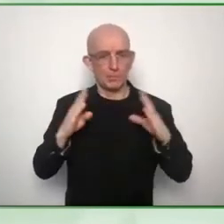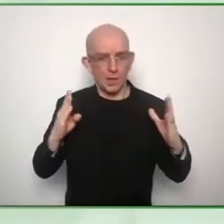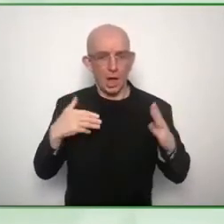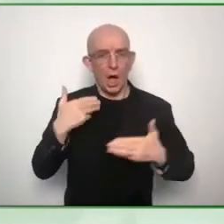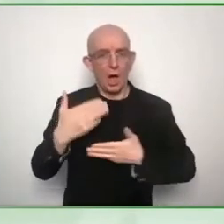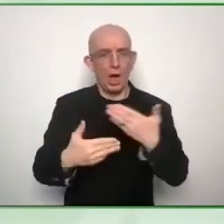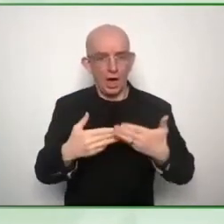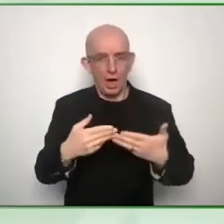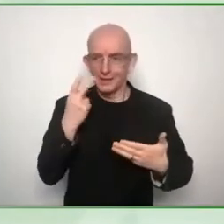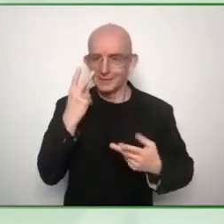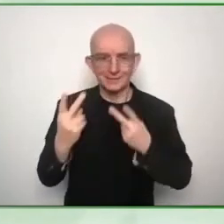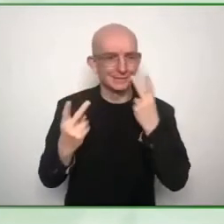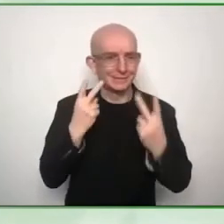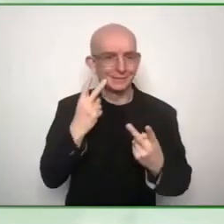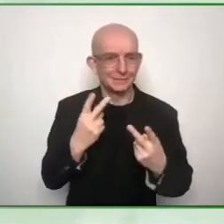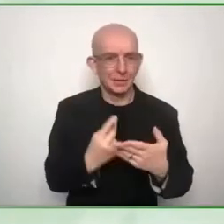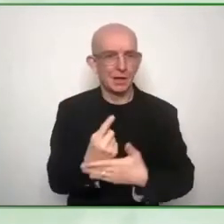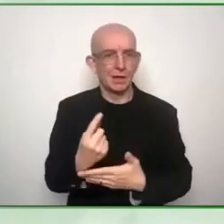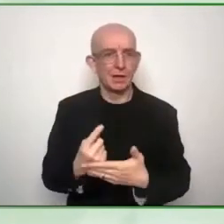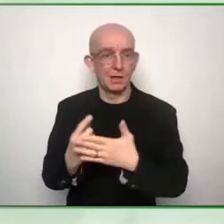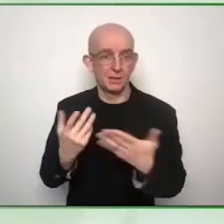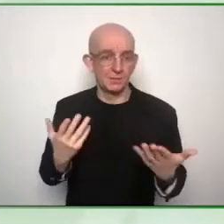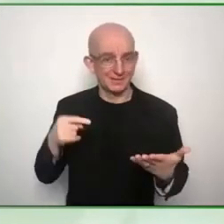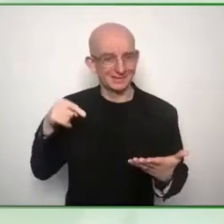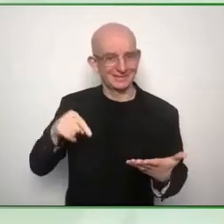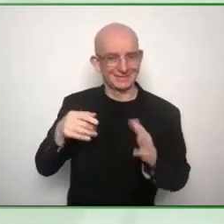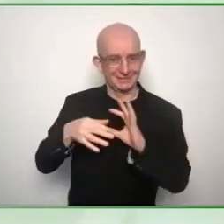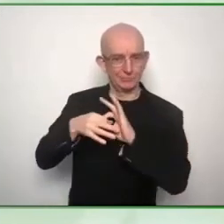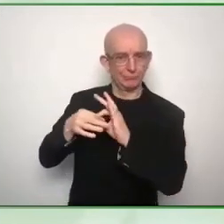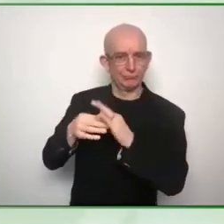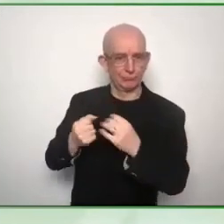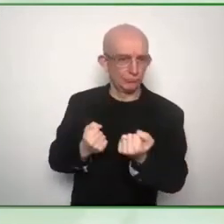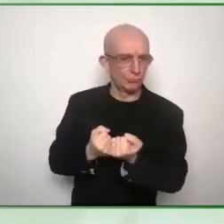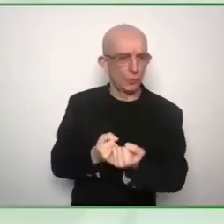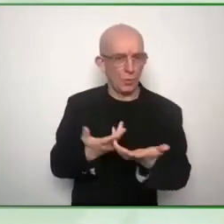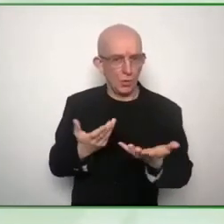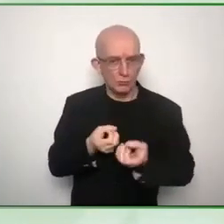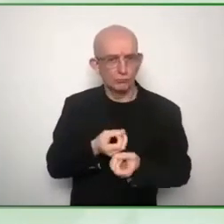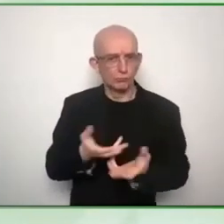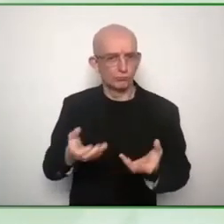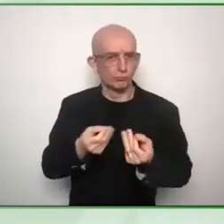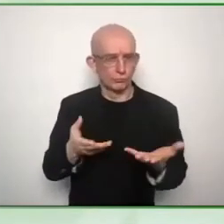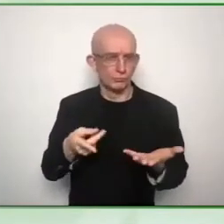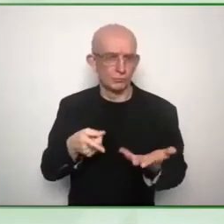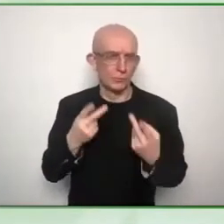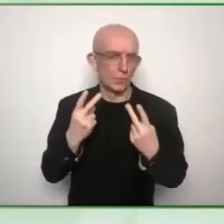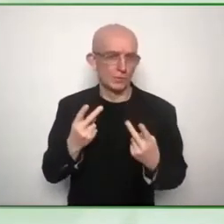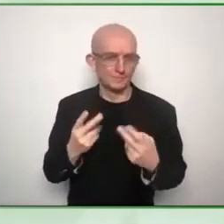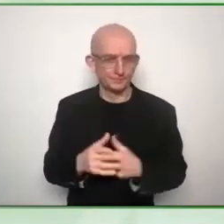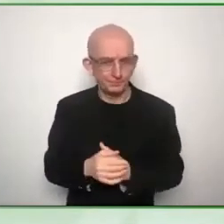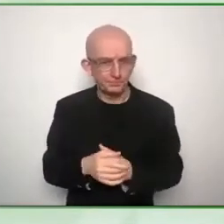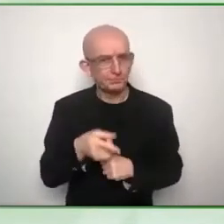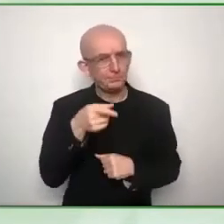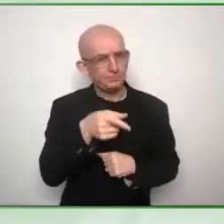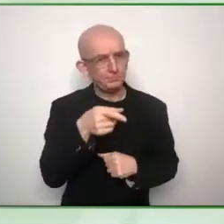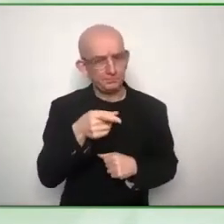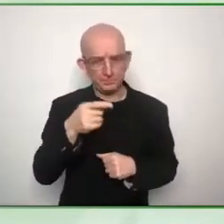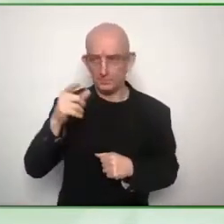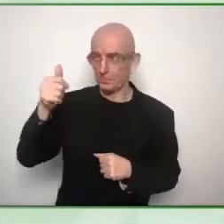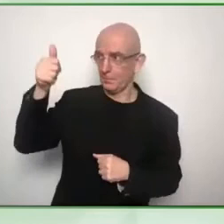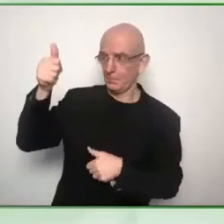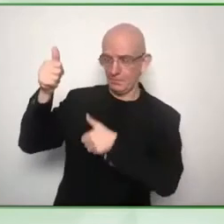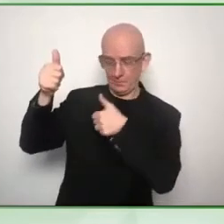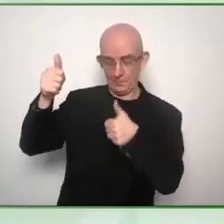and kind of flip that equation and ask bottom up what has the feedback been to the toolkit